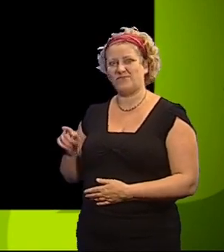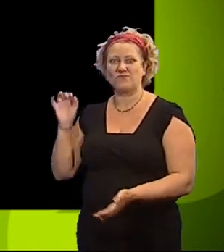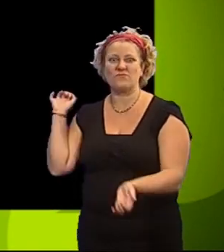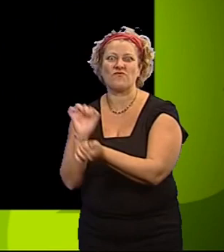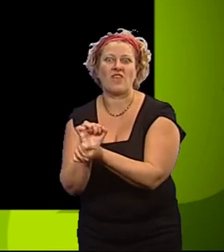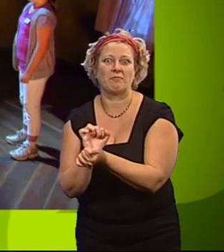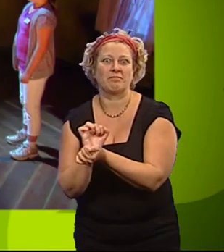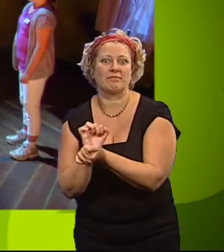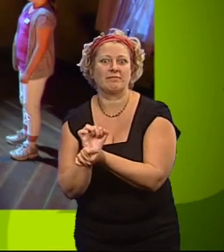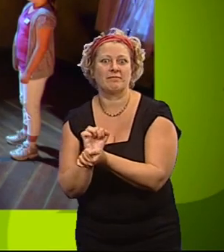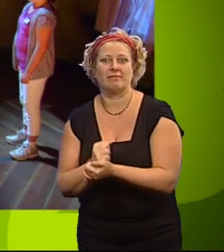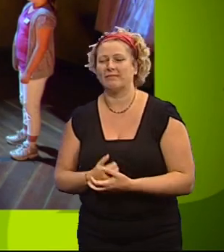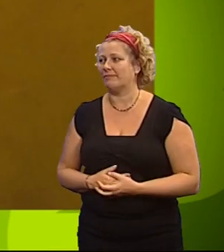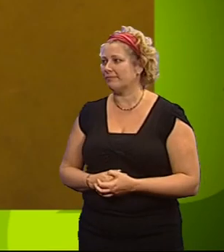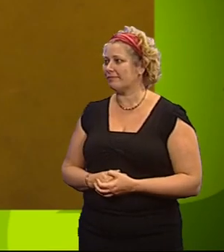trapped!